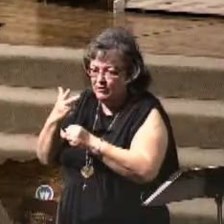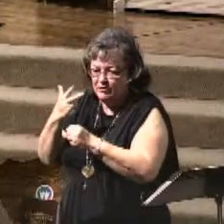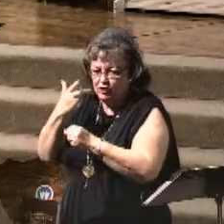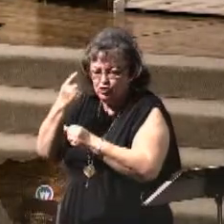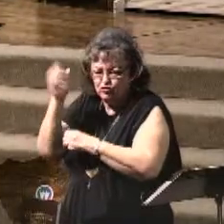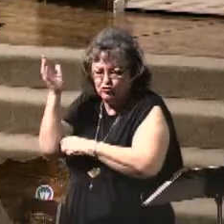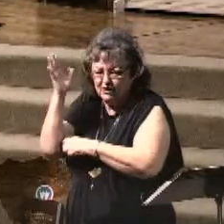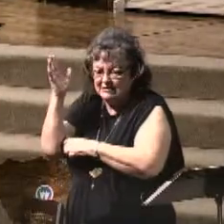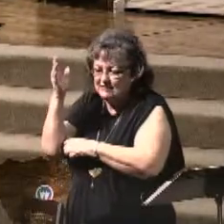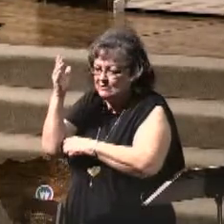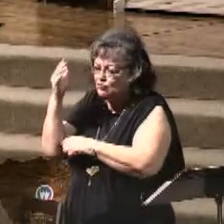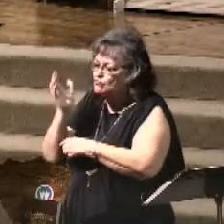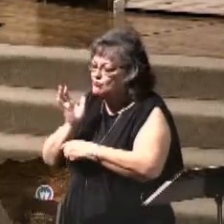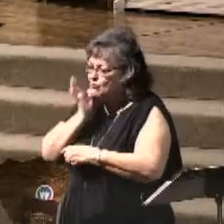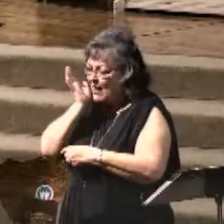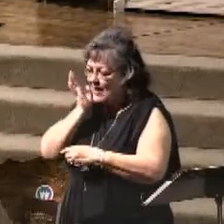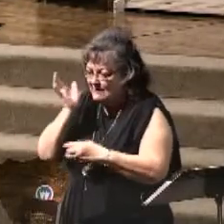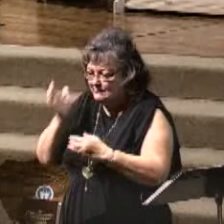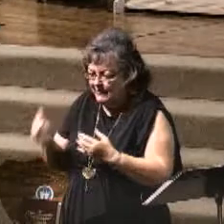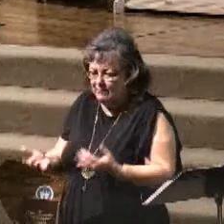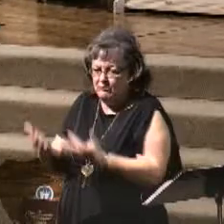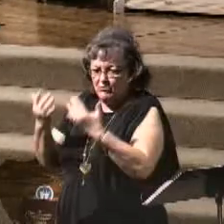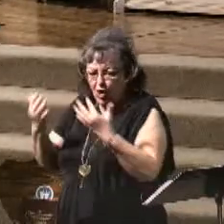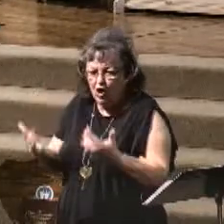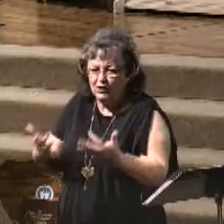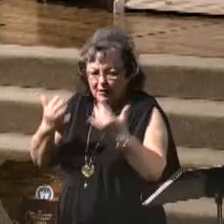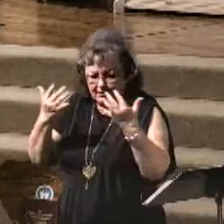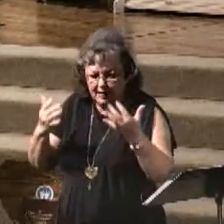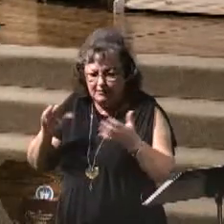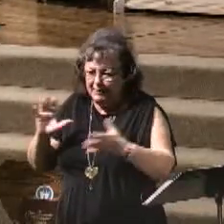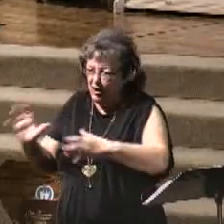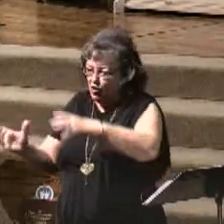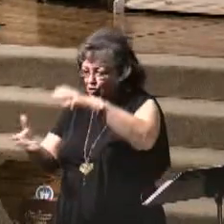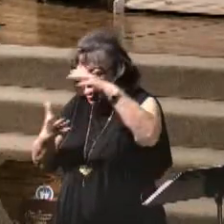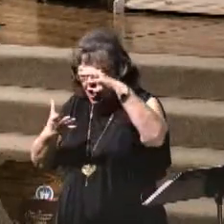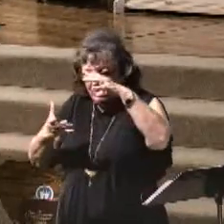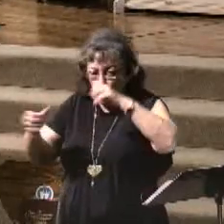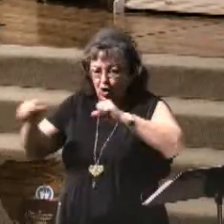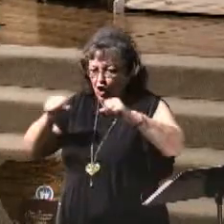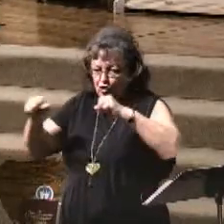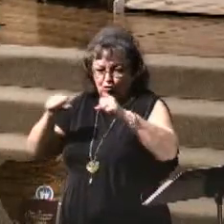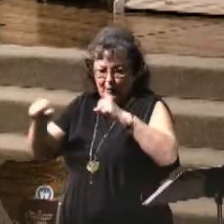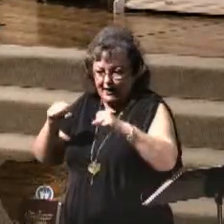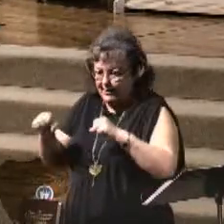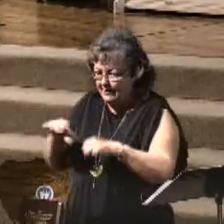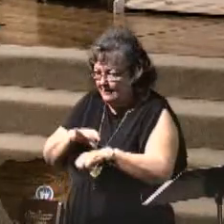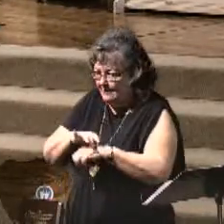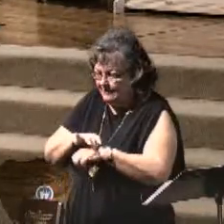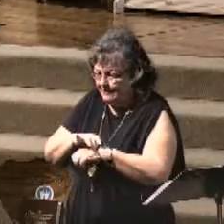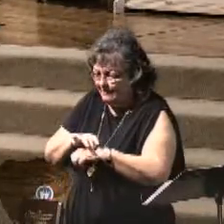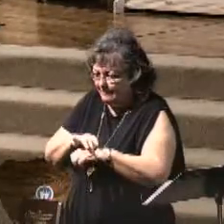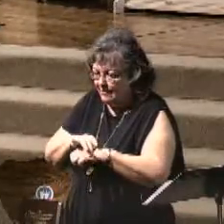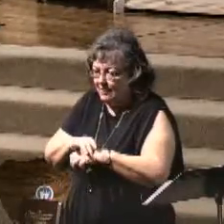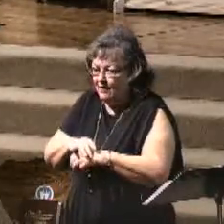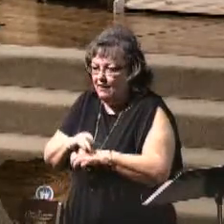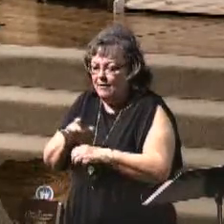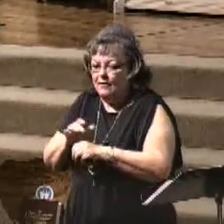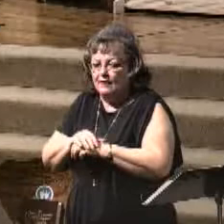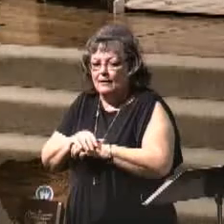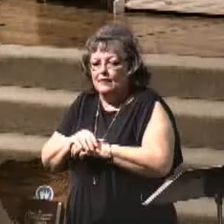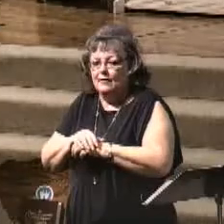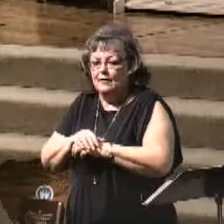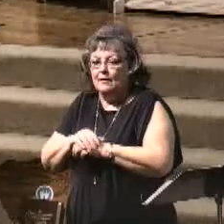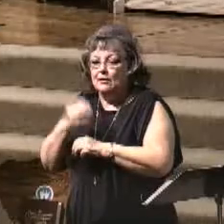up, and all grass to be burnt up, and a global earthquake. The Bible tells us in chapter 16 of